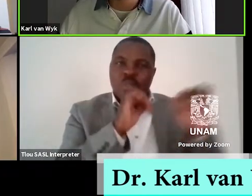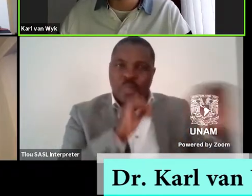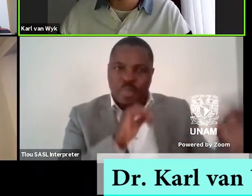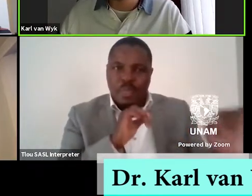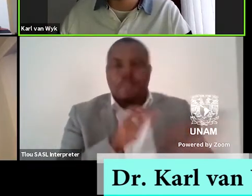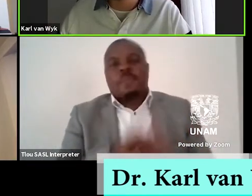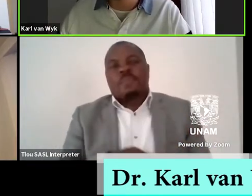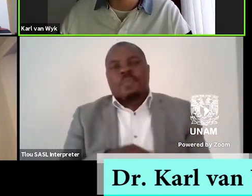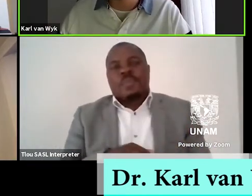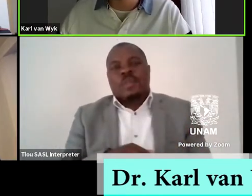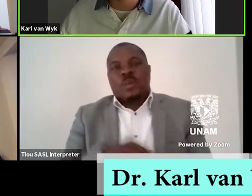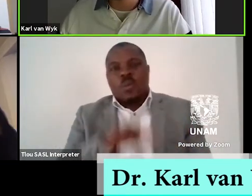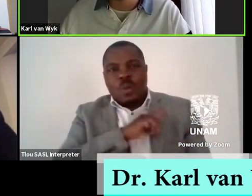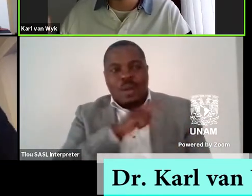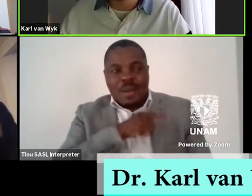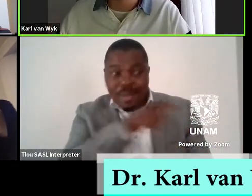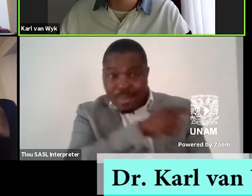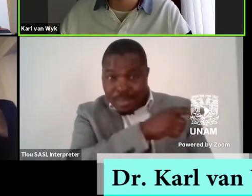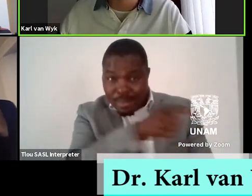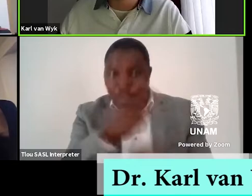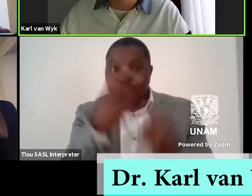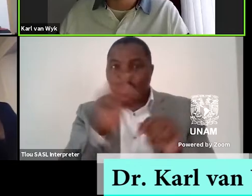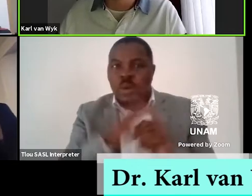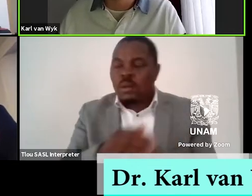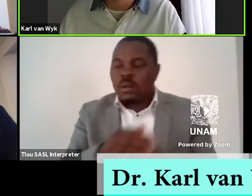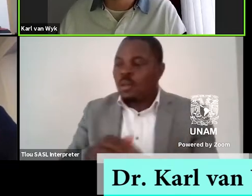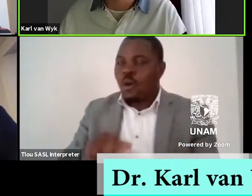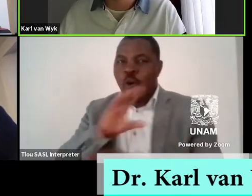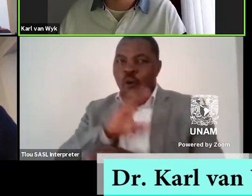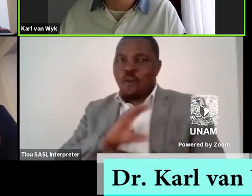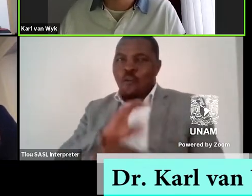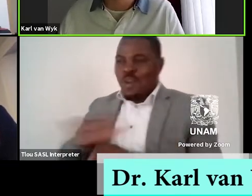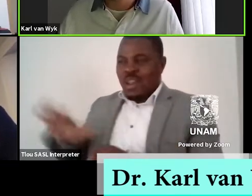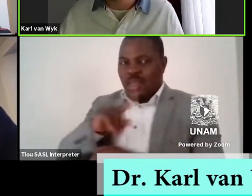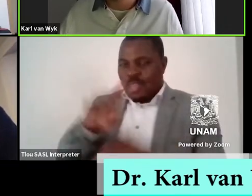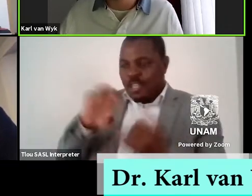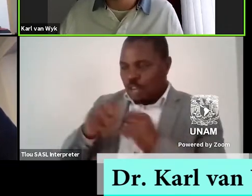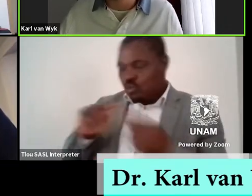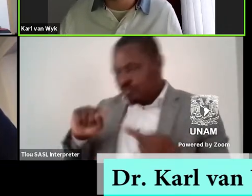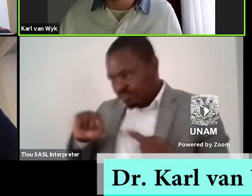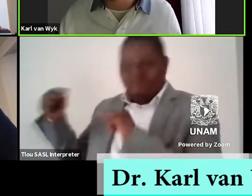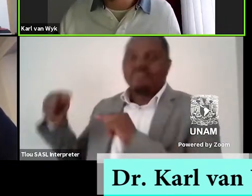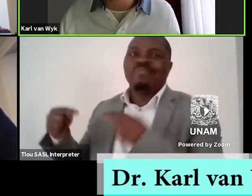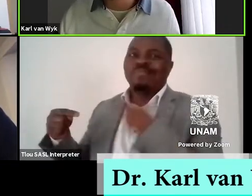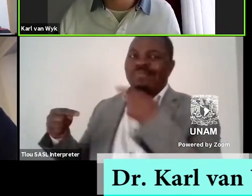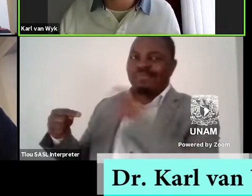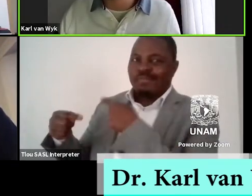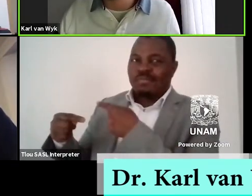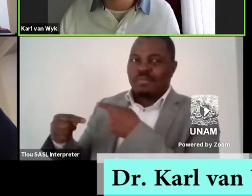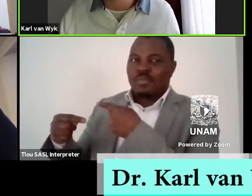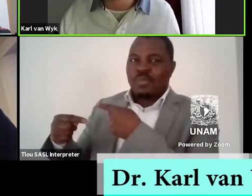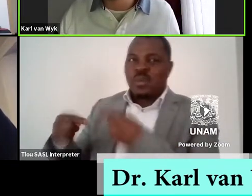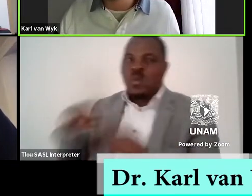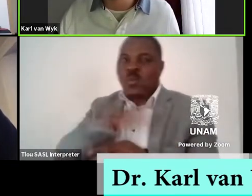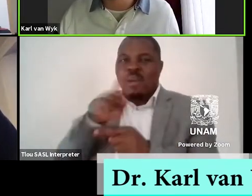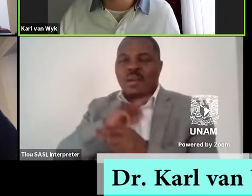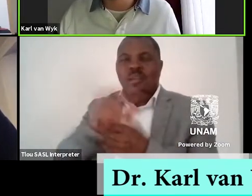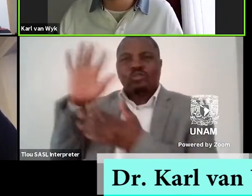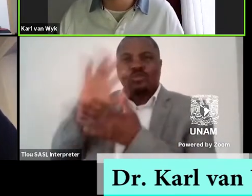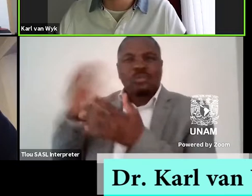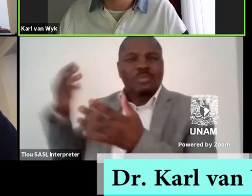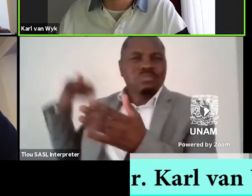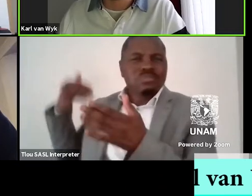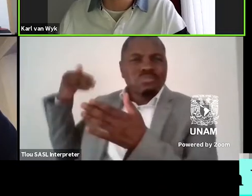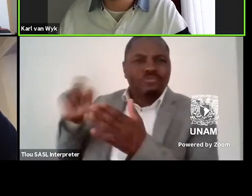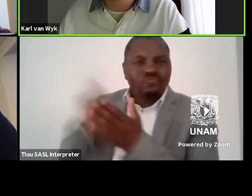to disrupt the kinds of comfort zones that we've established ourselves, particularly with the kinds of narratives that we've written